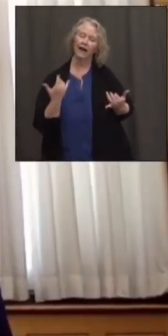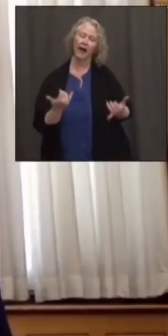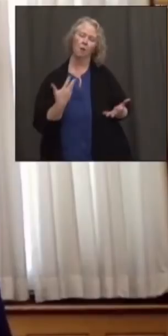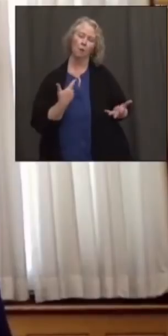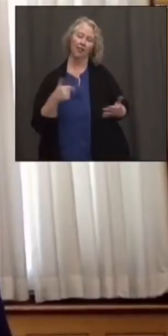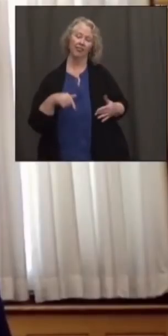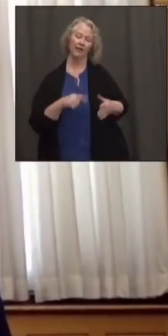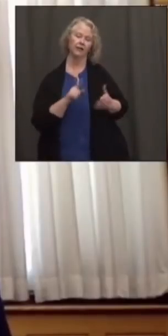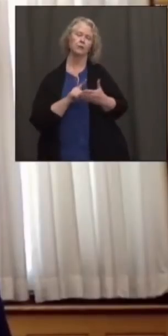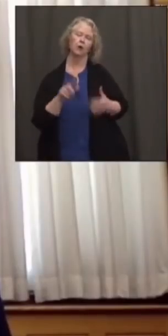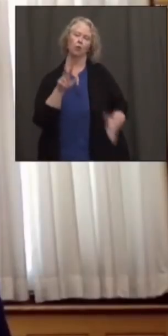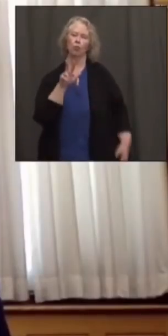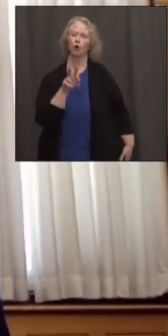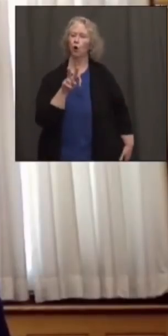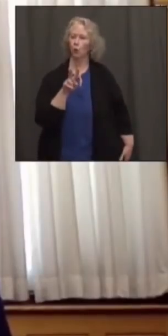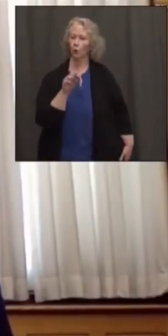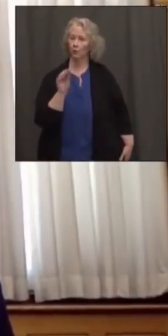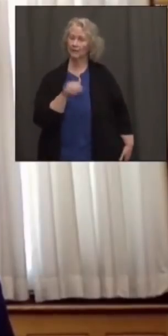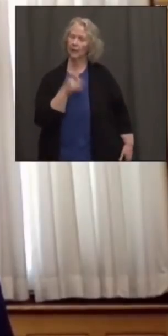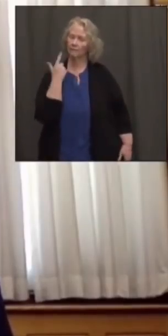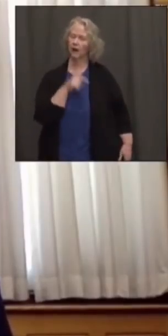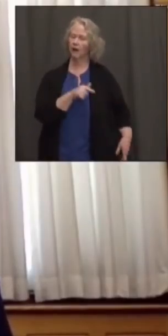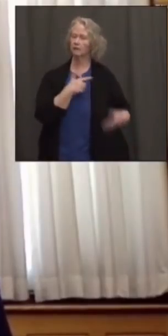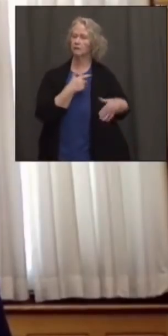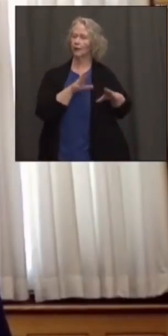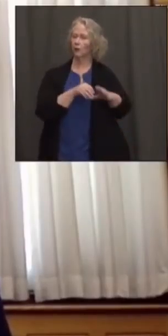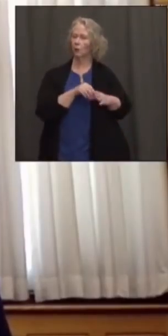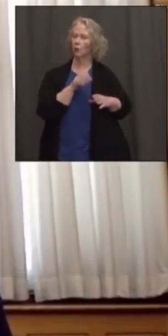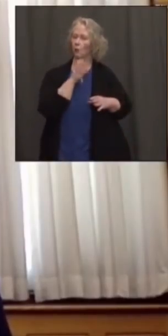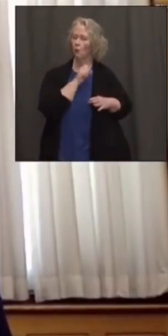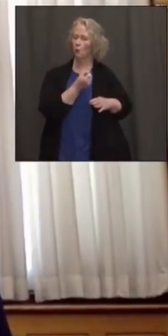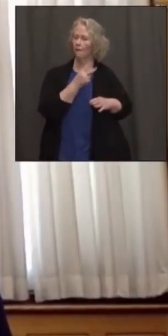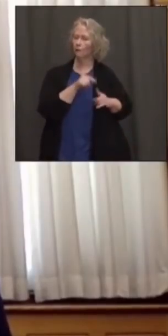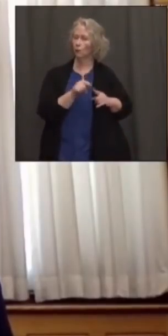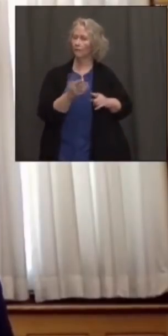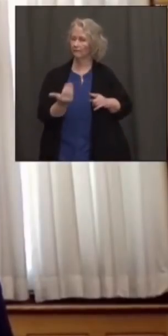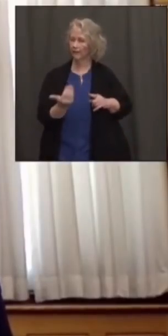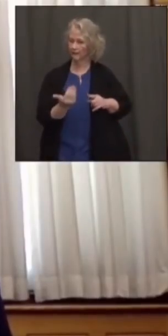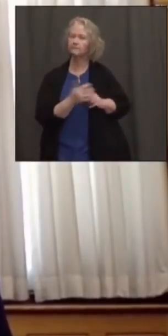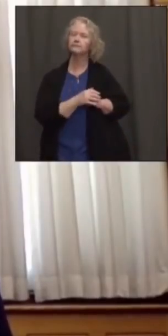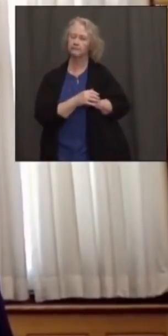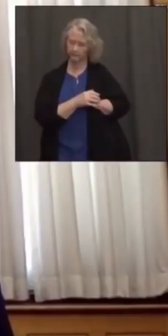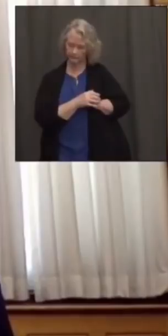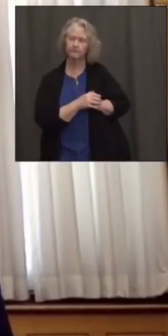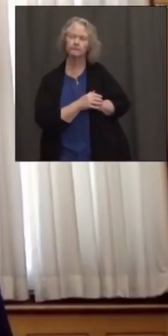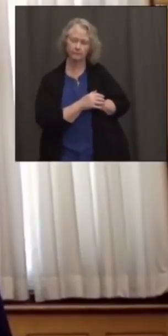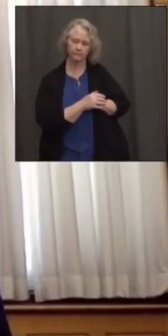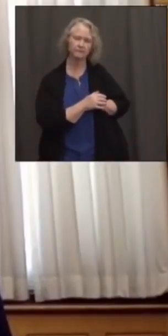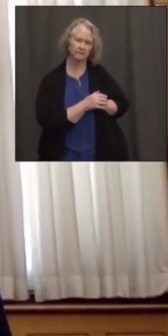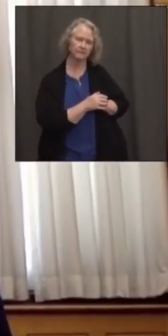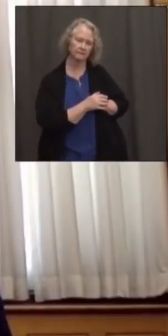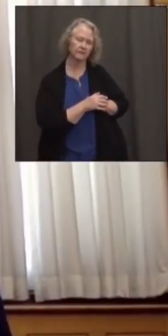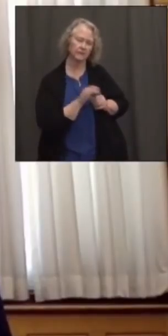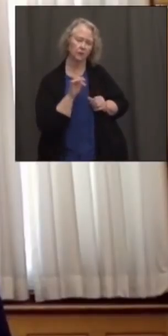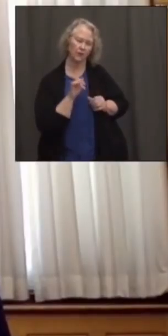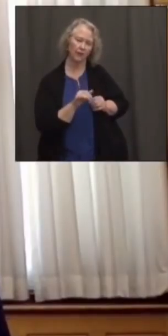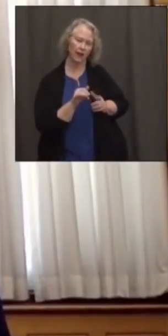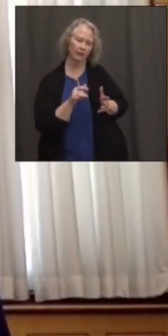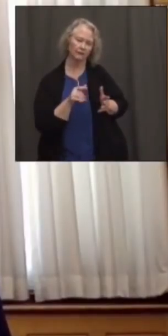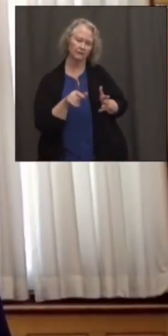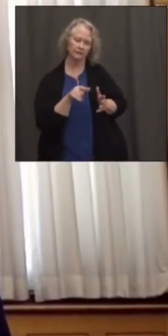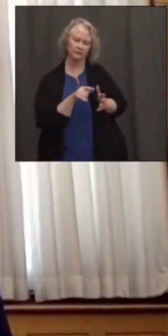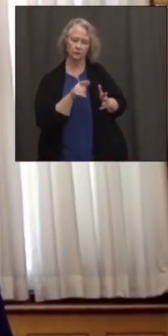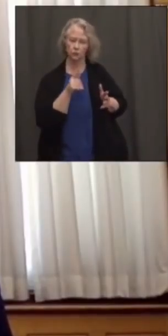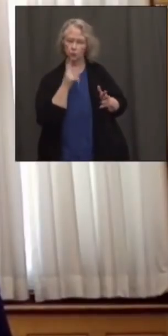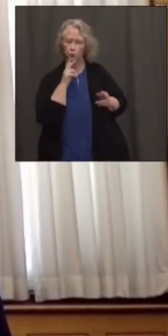32% as we add the 12 to 15-year-olds. That's the new portion of the population that lives in the highest SBI